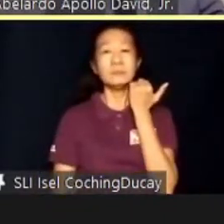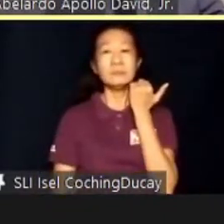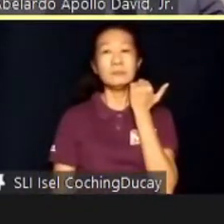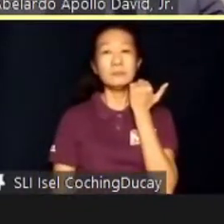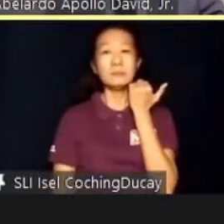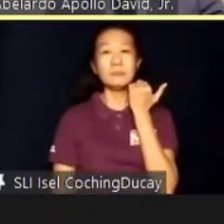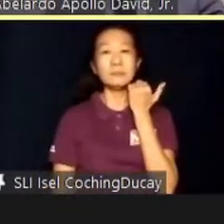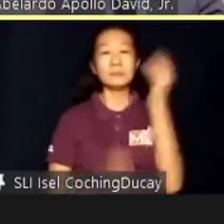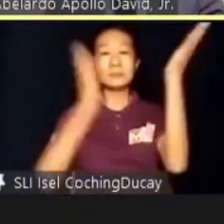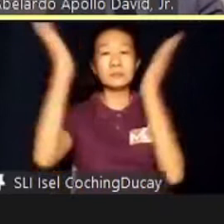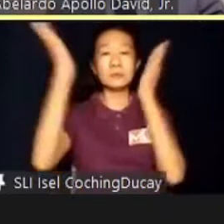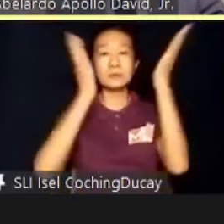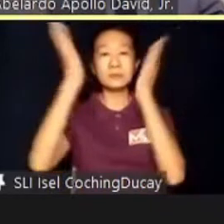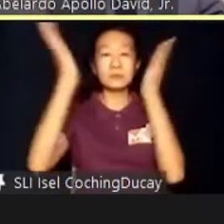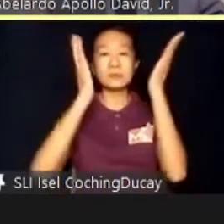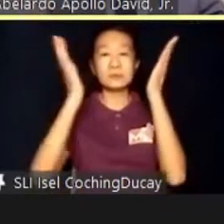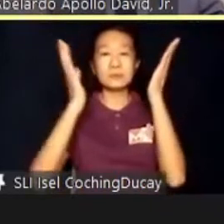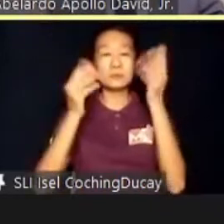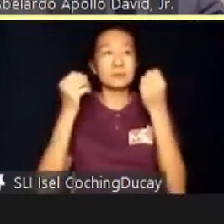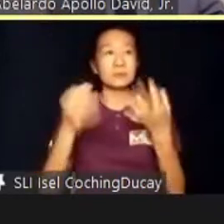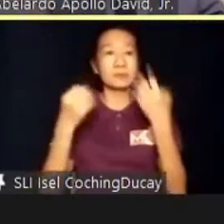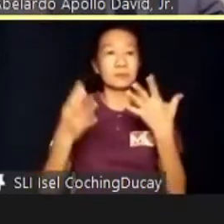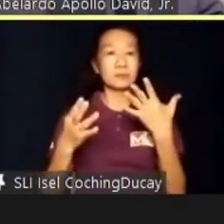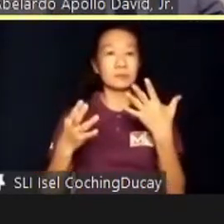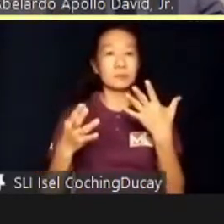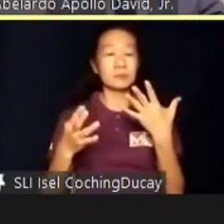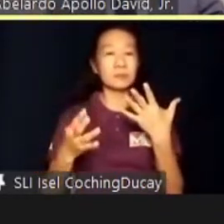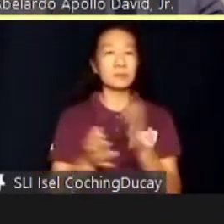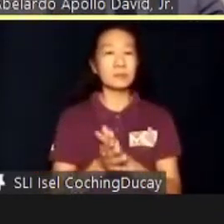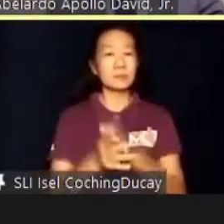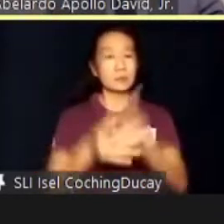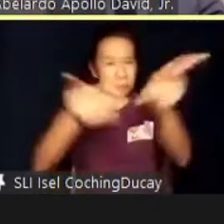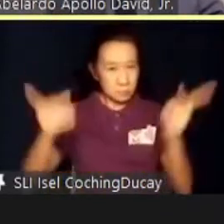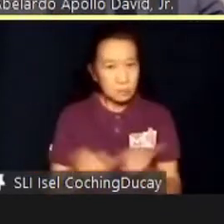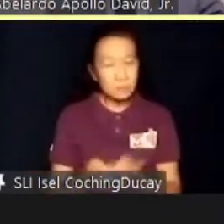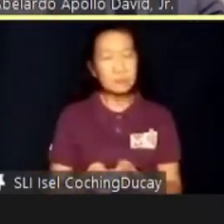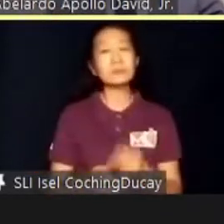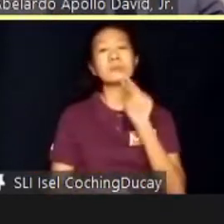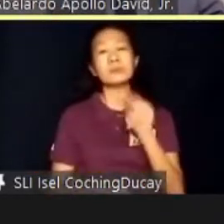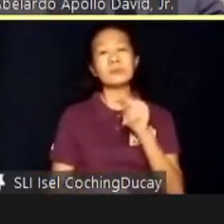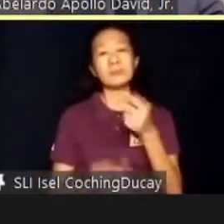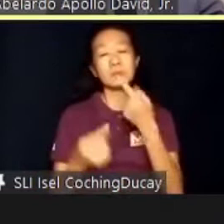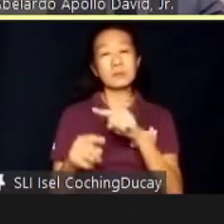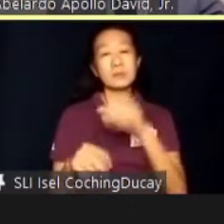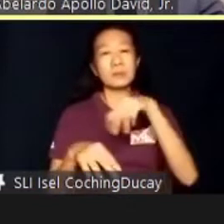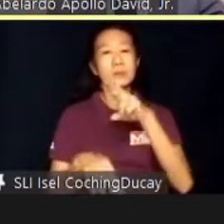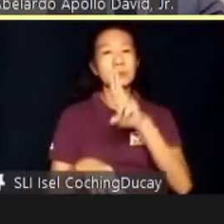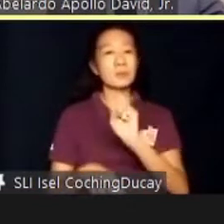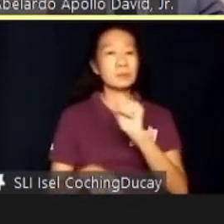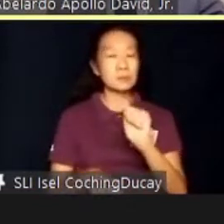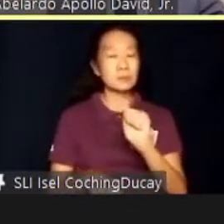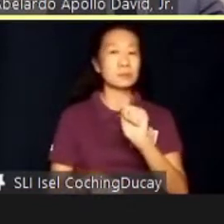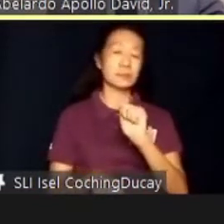services and there is a lot of ground to cover. In the USA, only 26% of